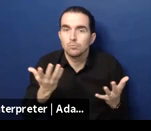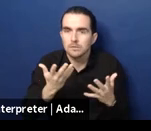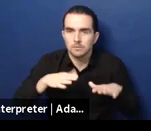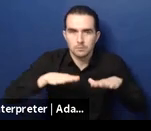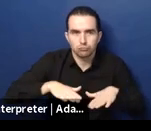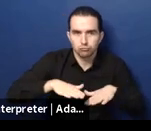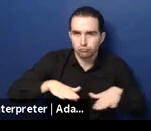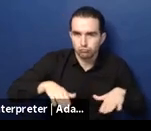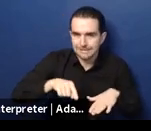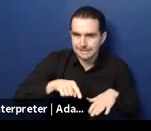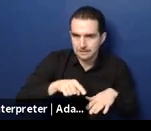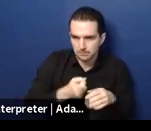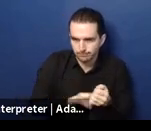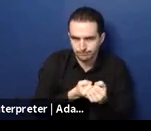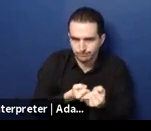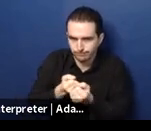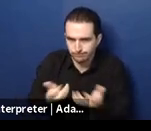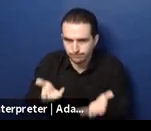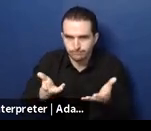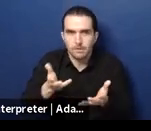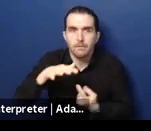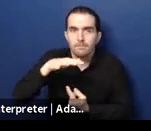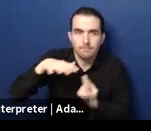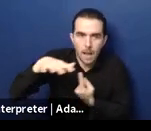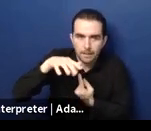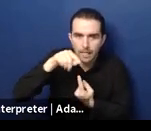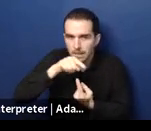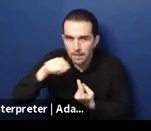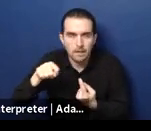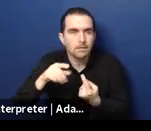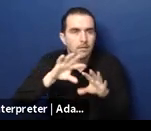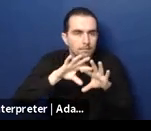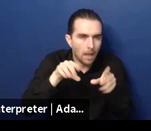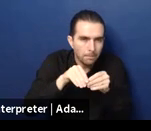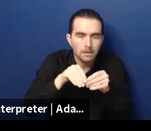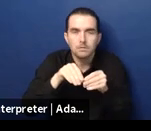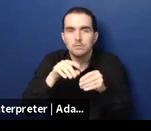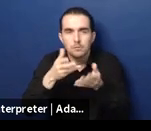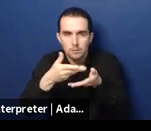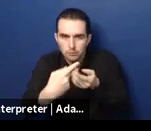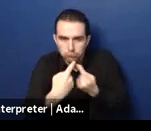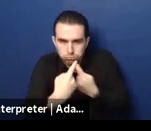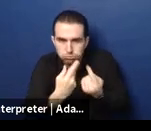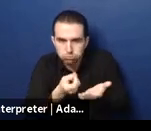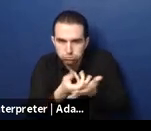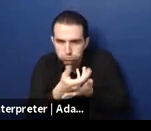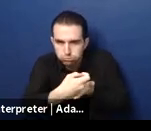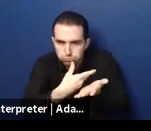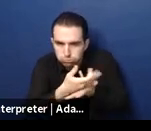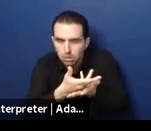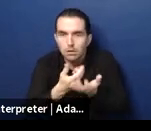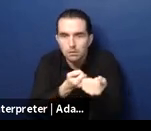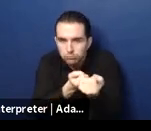families caring for children with disabilities and other specific programs. Armenia, an